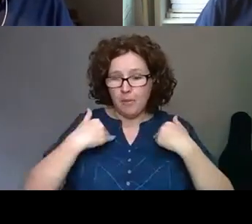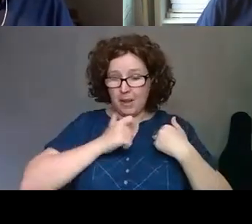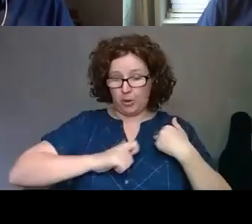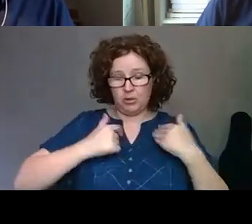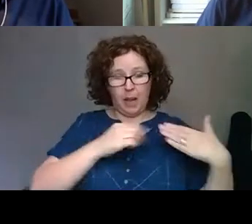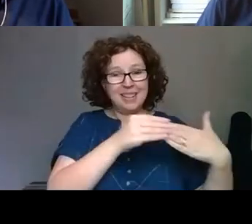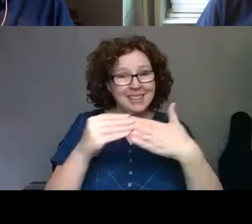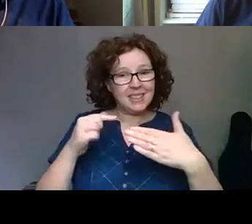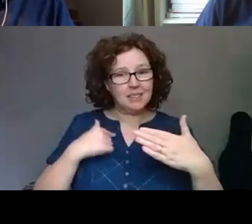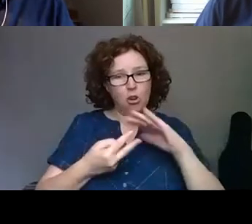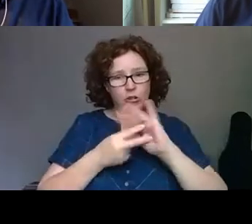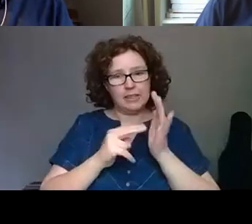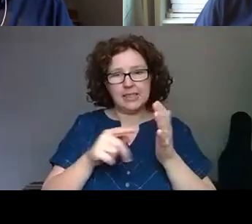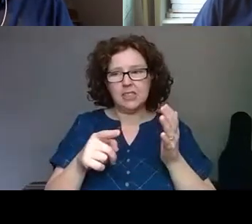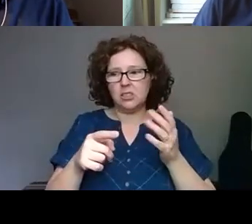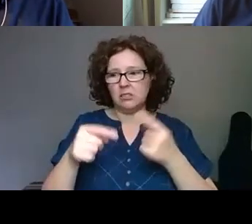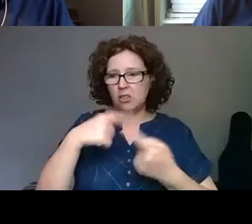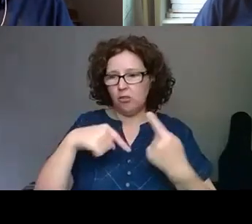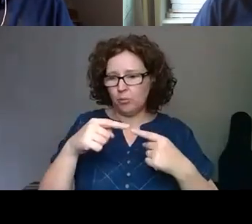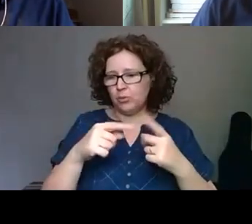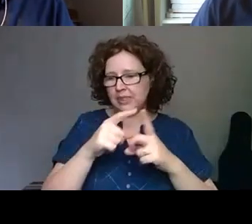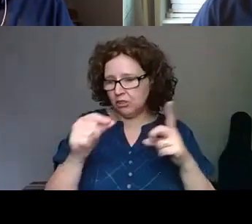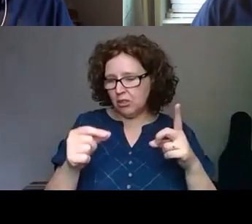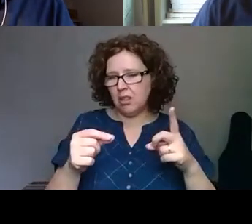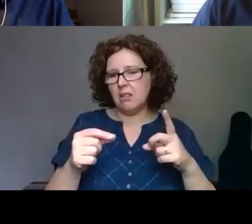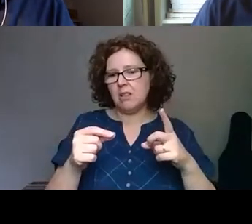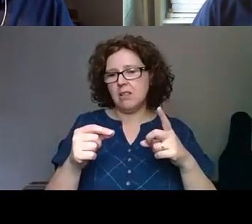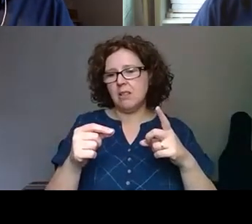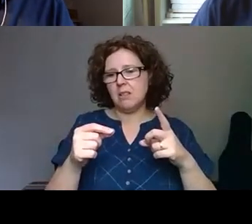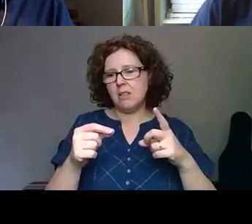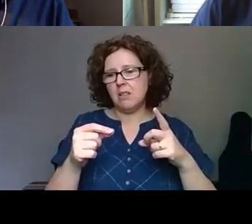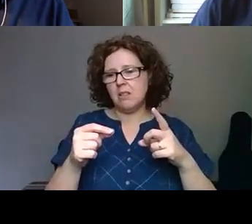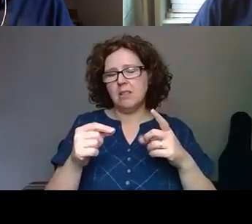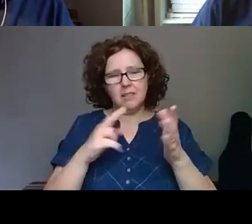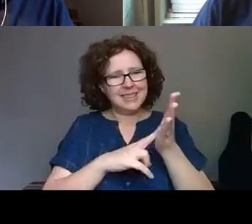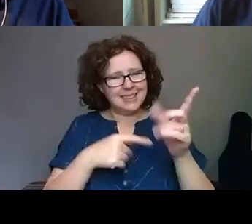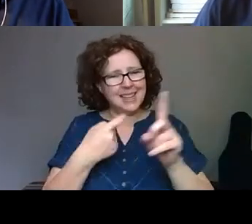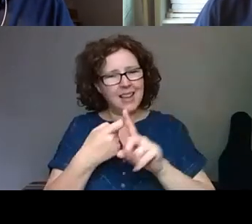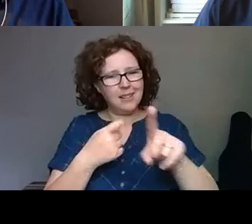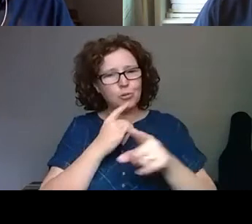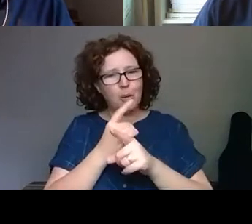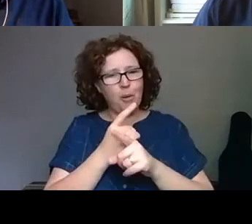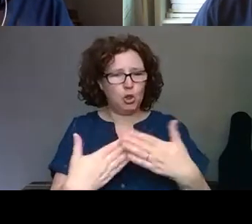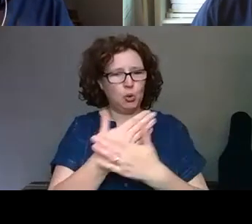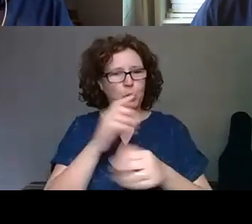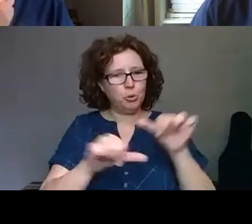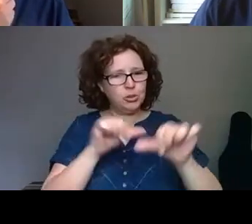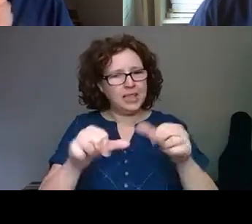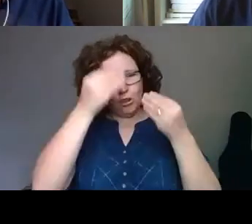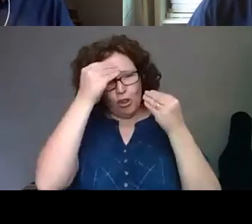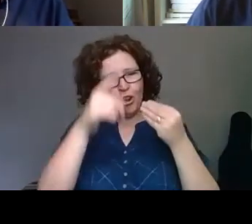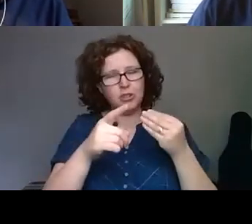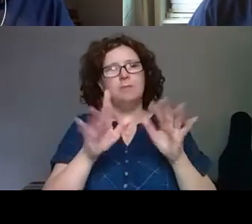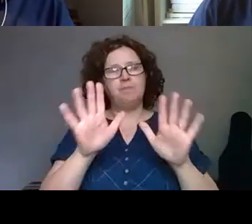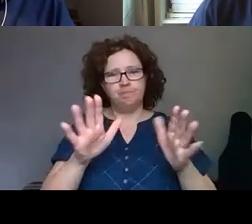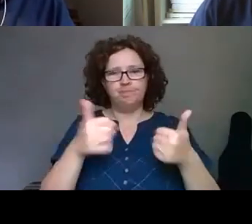your organisation around digital. In the way that you're, you know, Narl, those new processes that you're willing to put together,